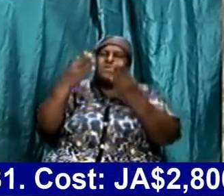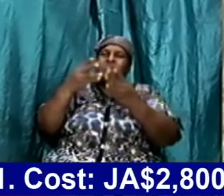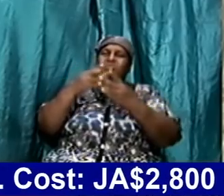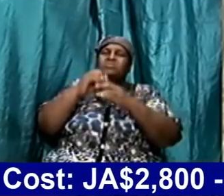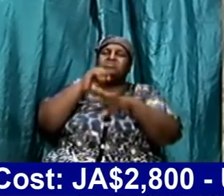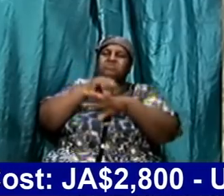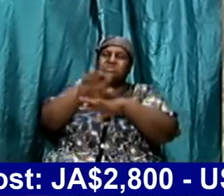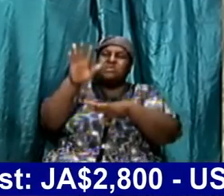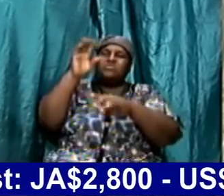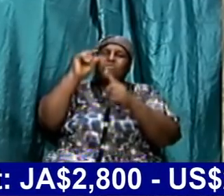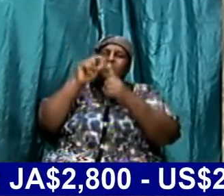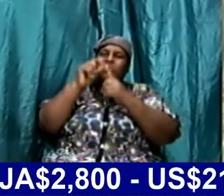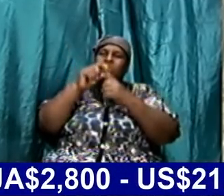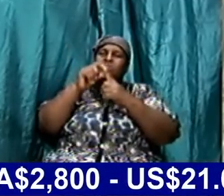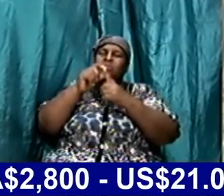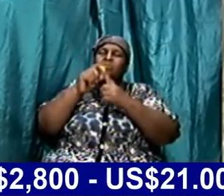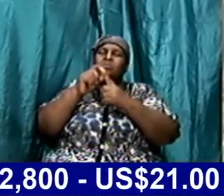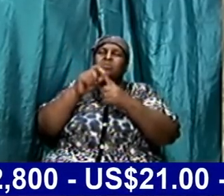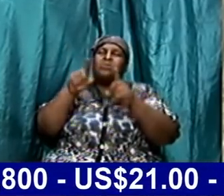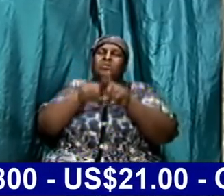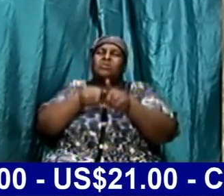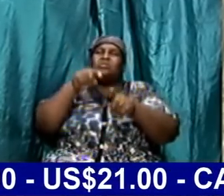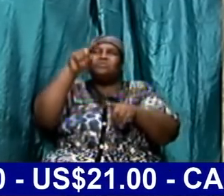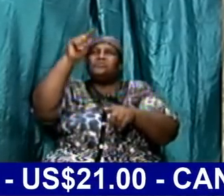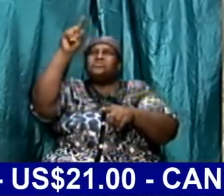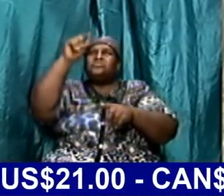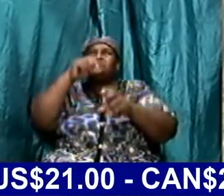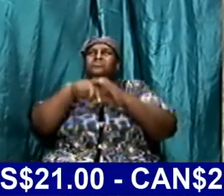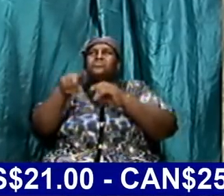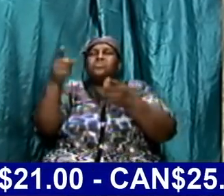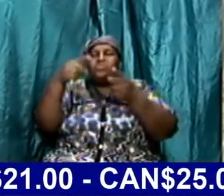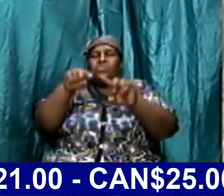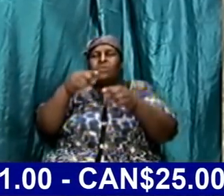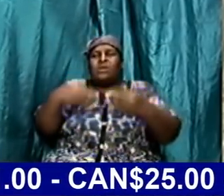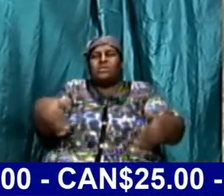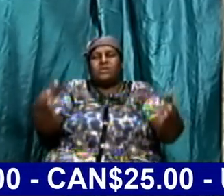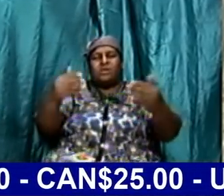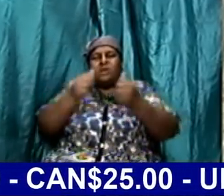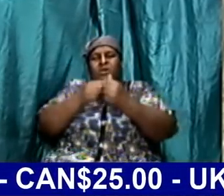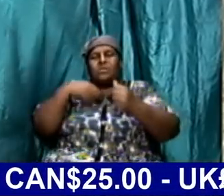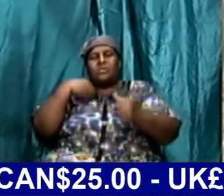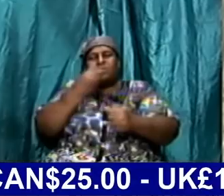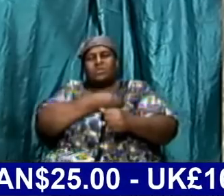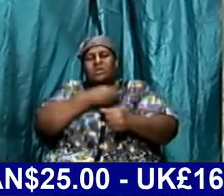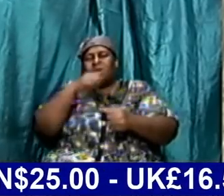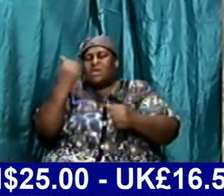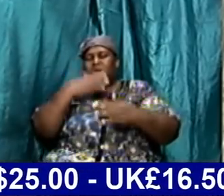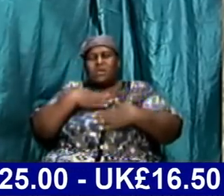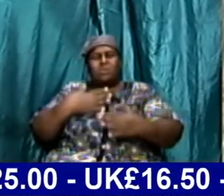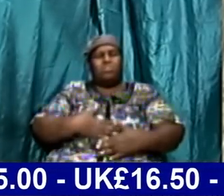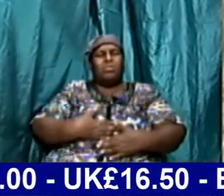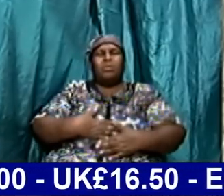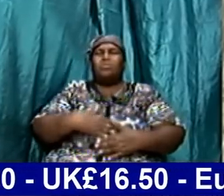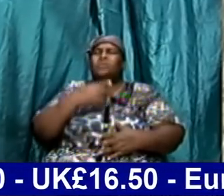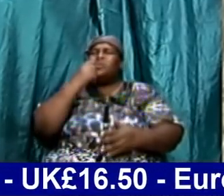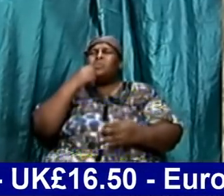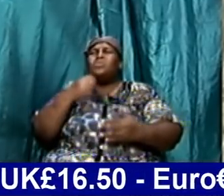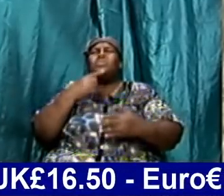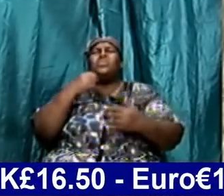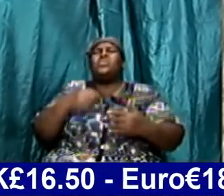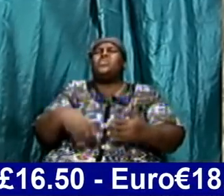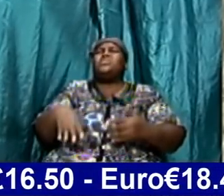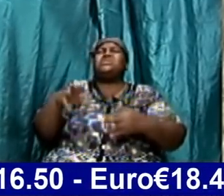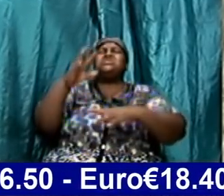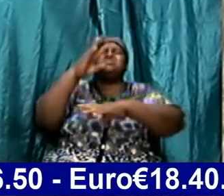word even that you did while you were here with us Jesus that anybody who is weary and